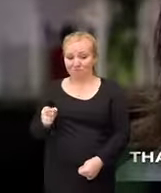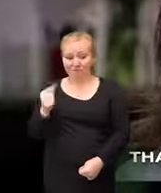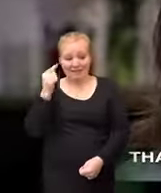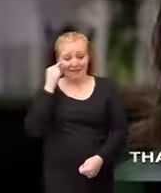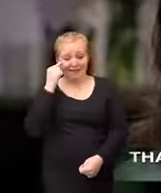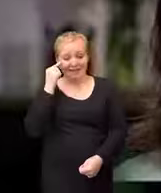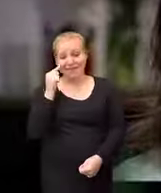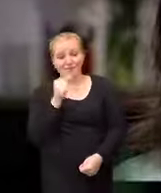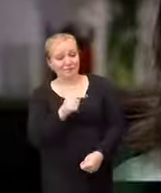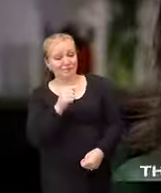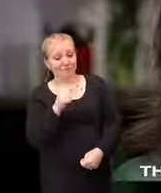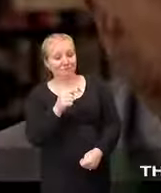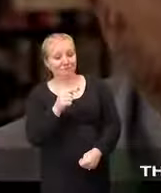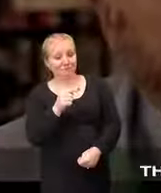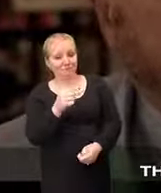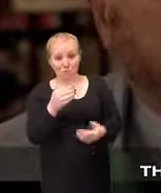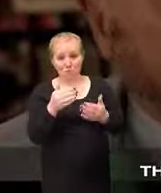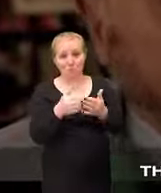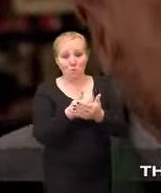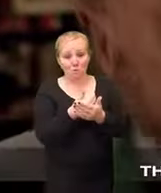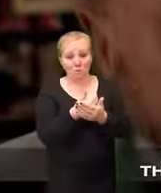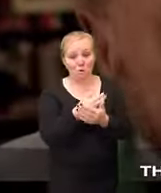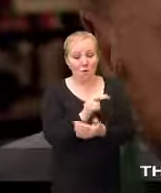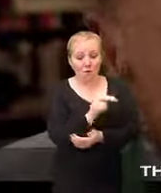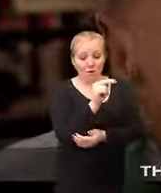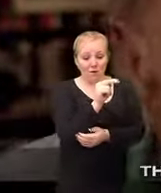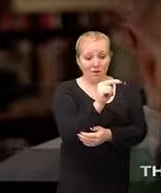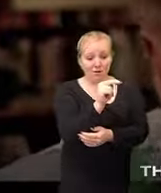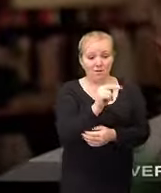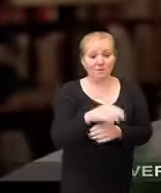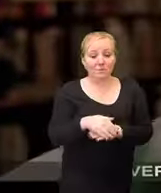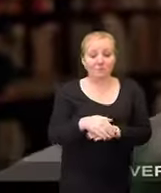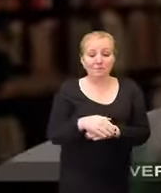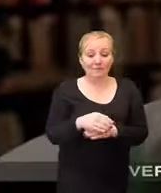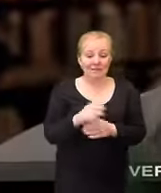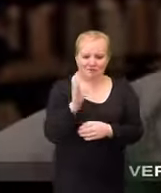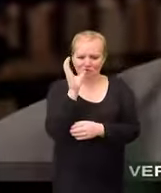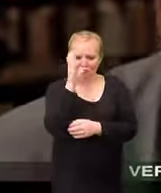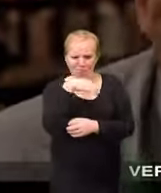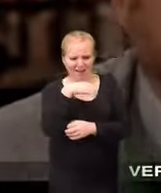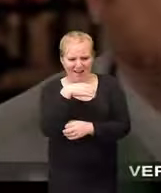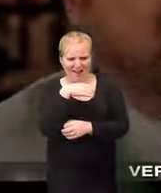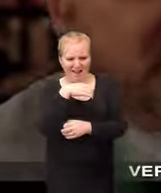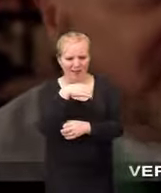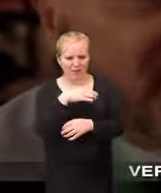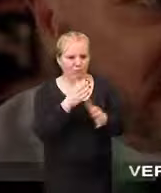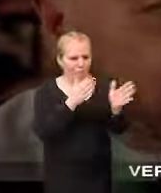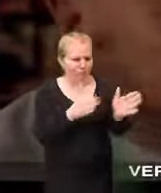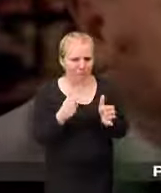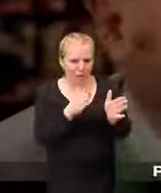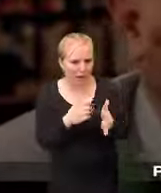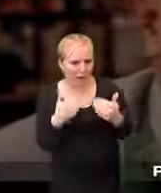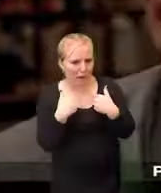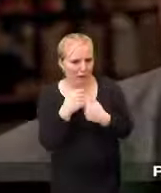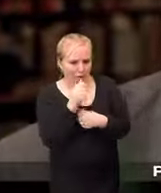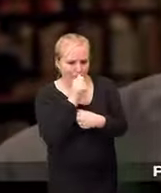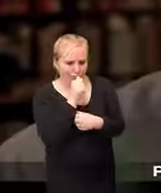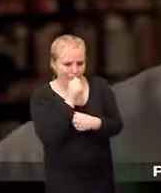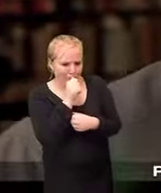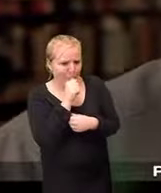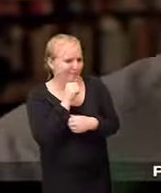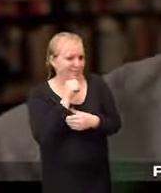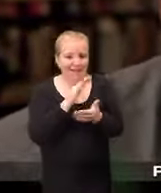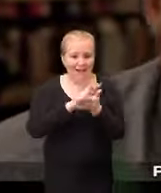not quite proper to the Southerners the New Englanders seem very suspicious and kind of plotting